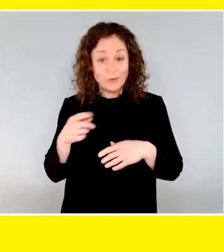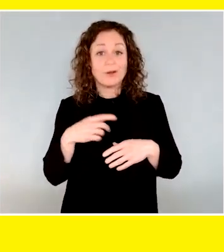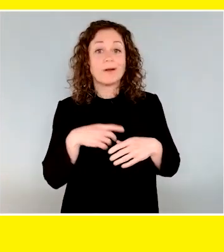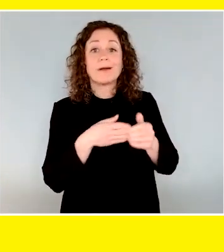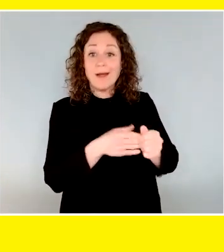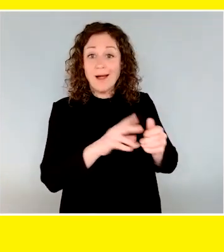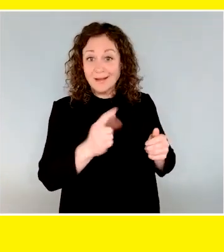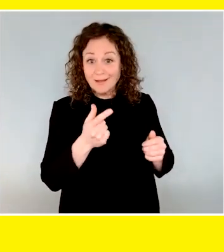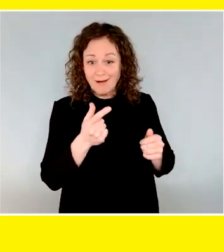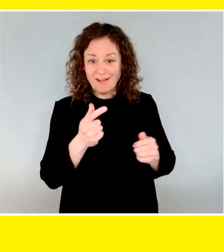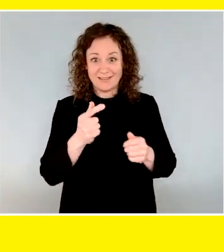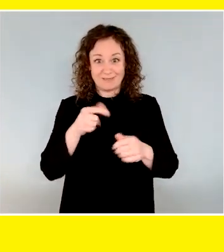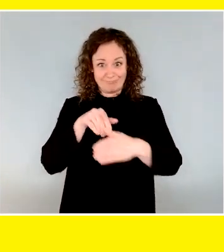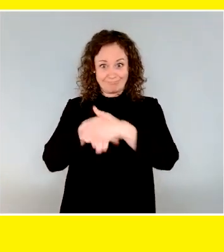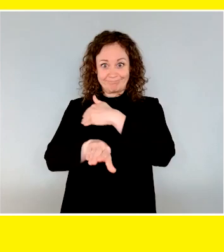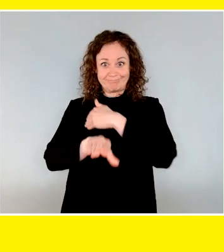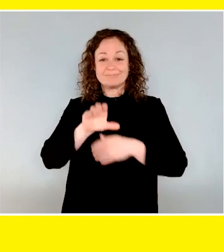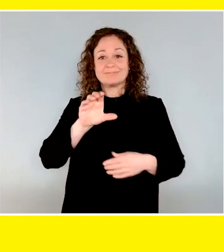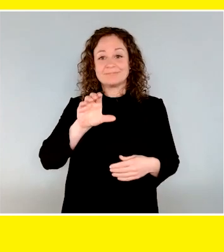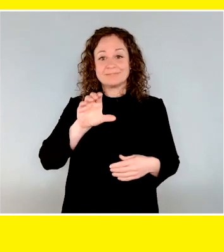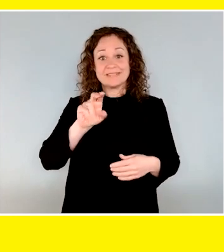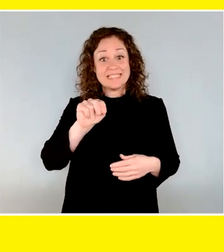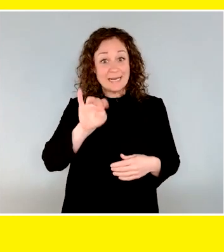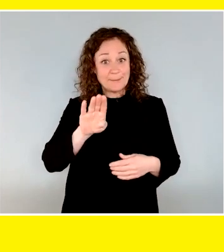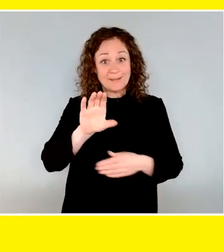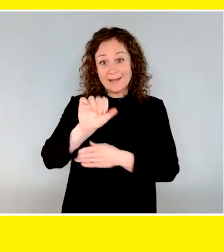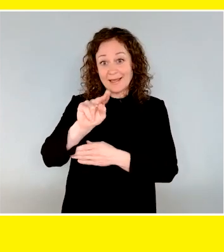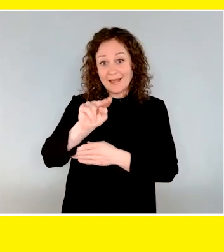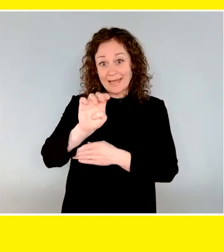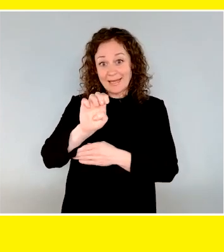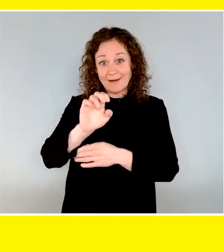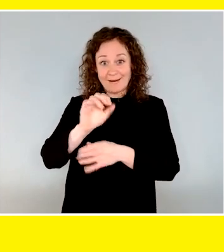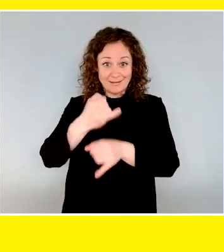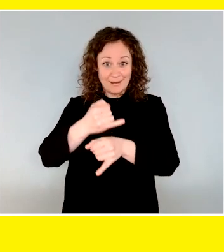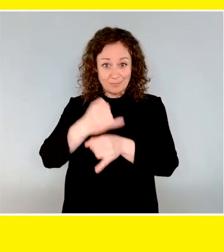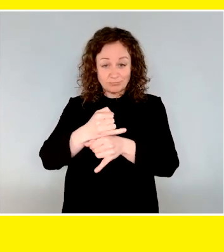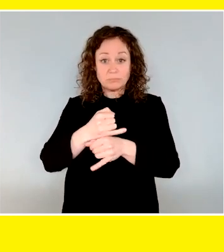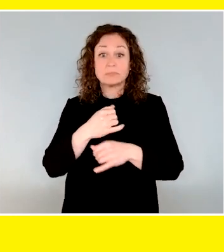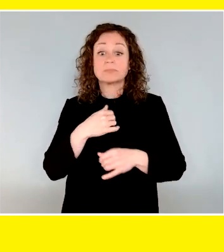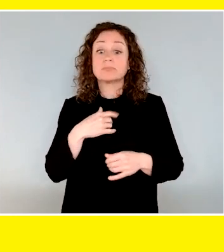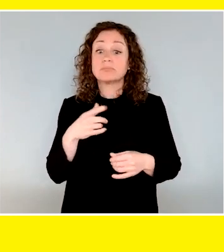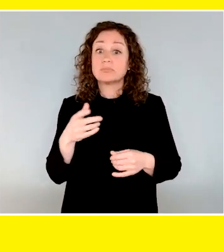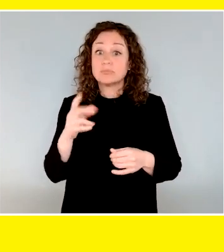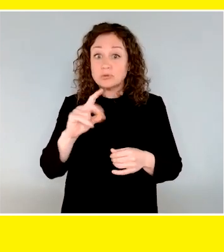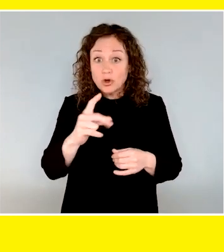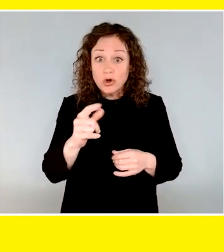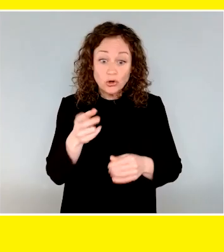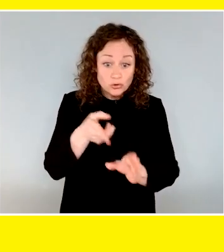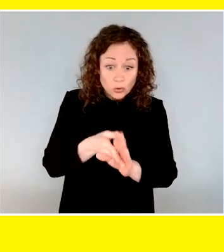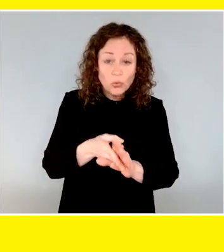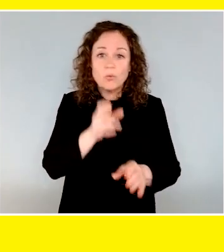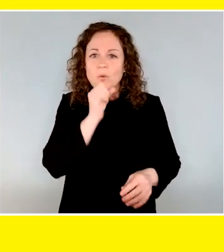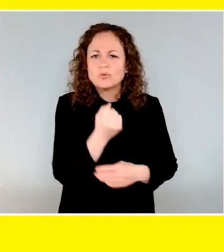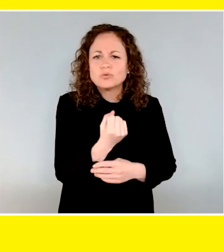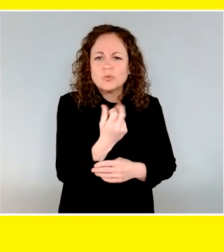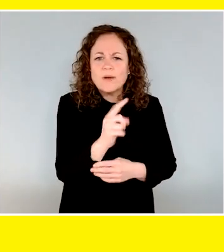dog in training are walking into the CNIB canine campus. Dogs in the CNIB program enter formal training at 12 to 16 months